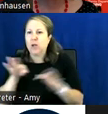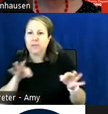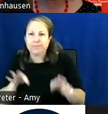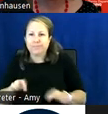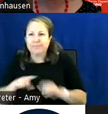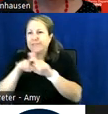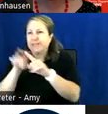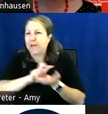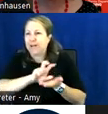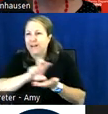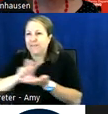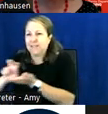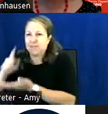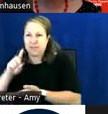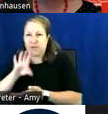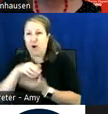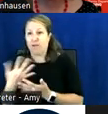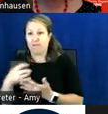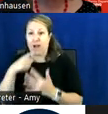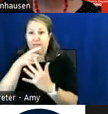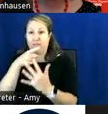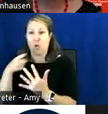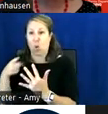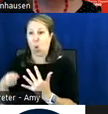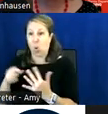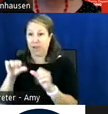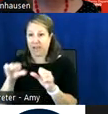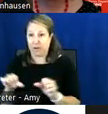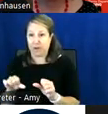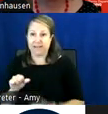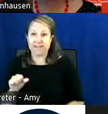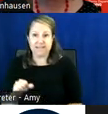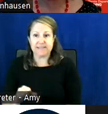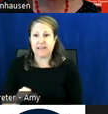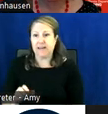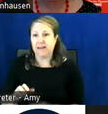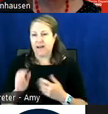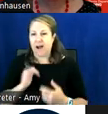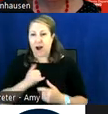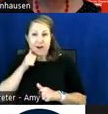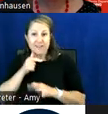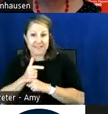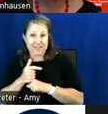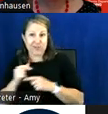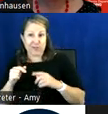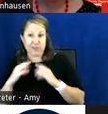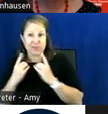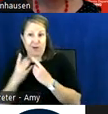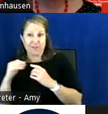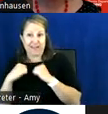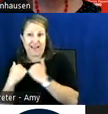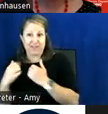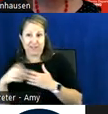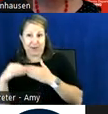across all five goal areas um that really uh are being led by our sister departments and agencies so